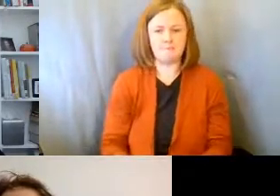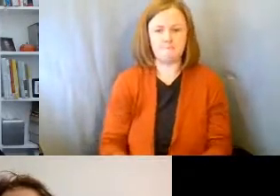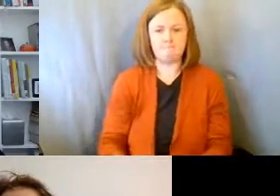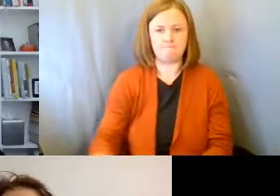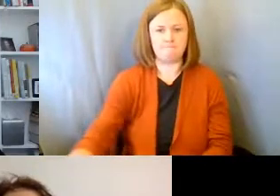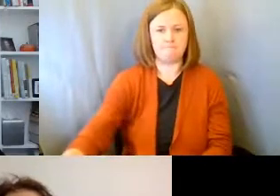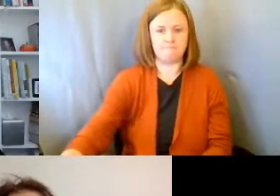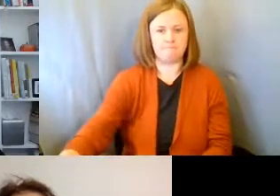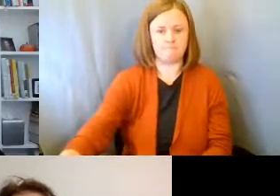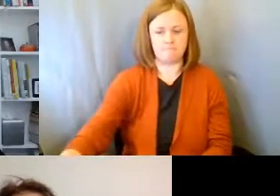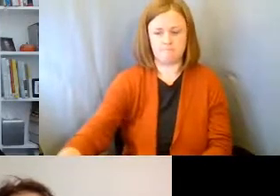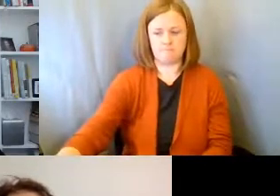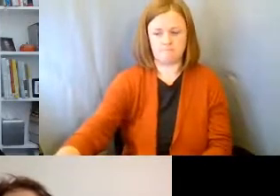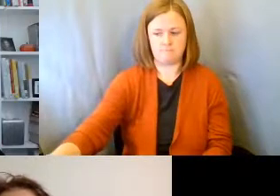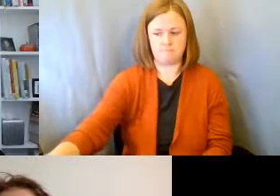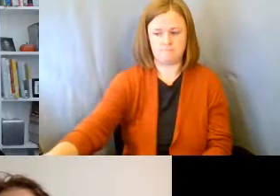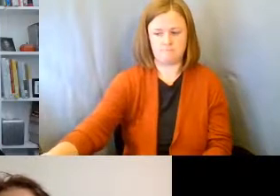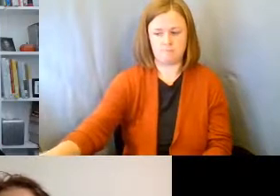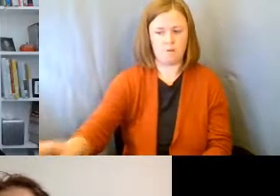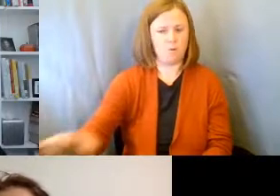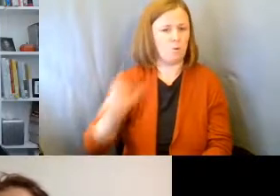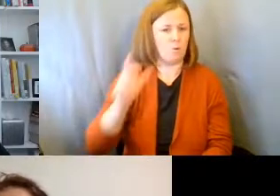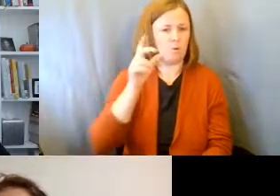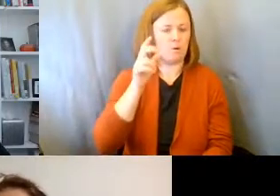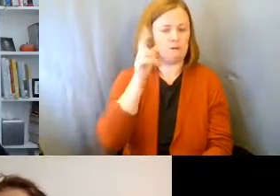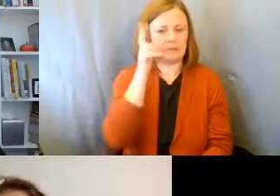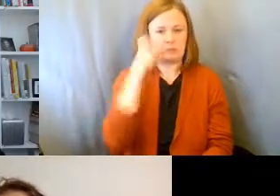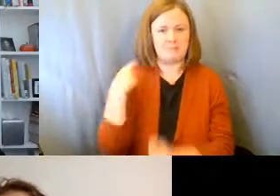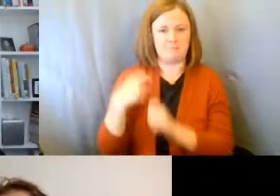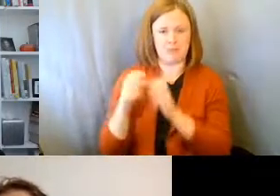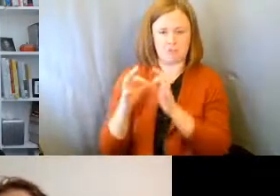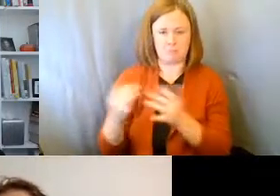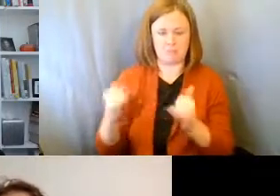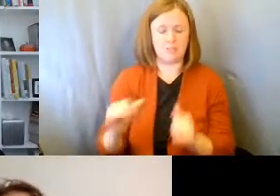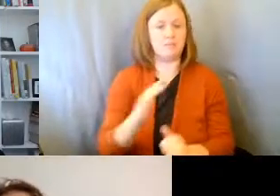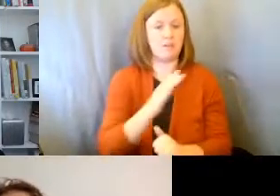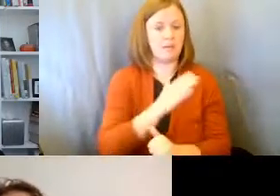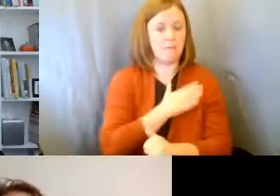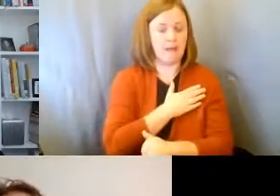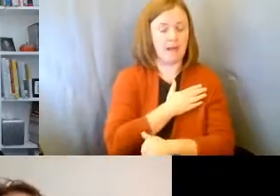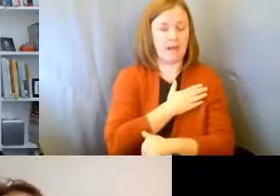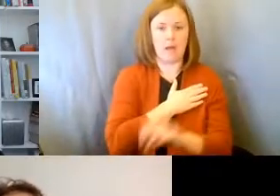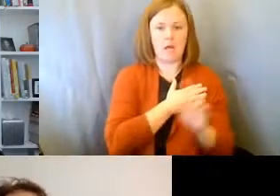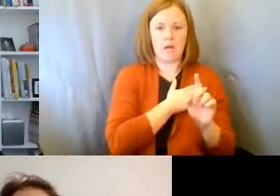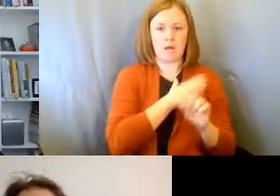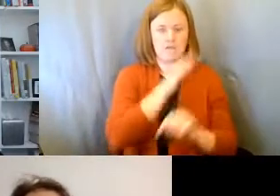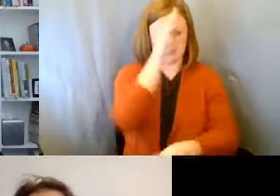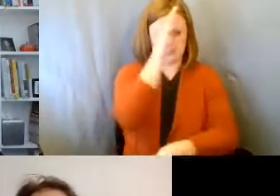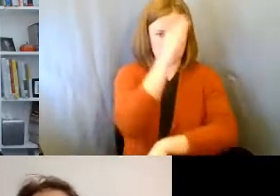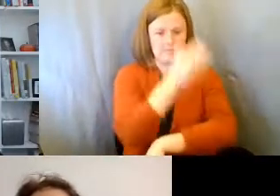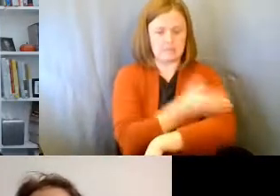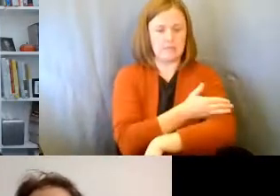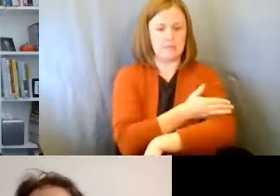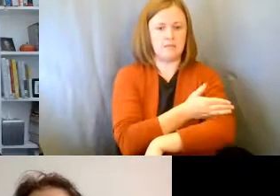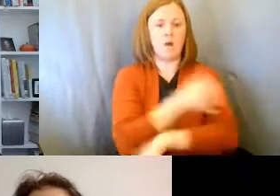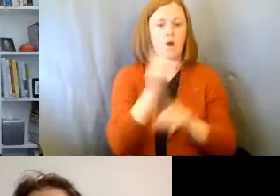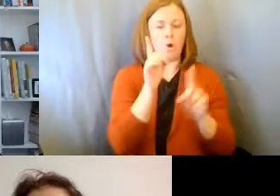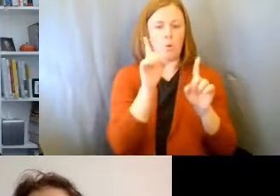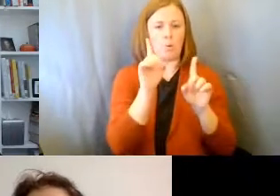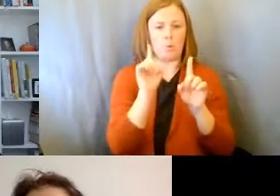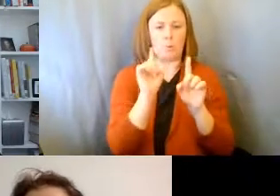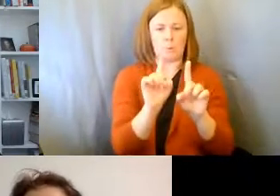So, here we are with my son when he was, um, younger. And so,